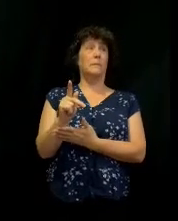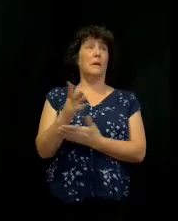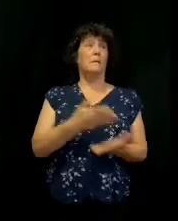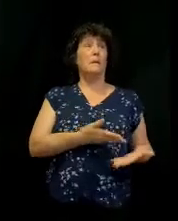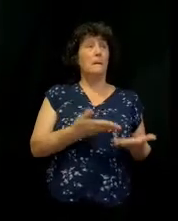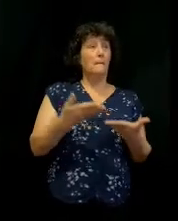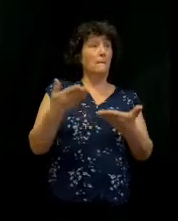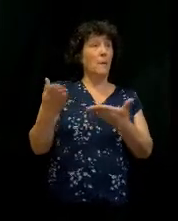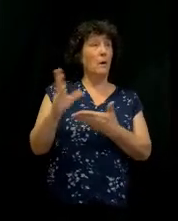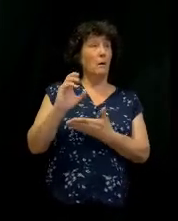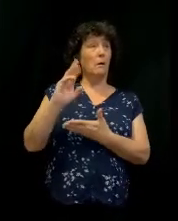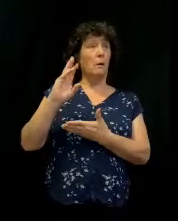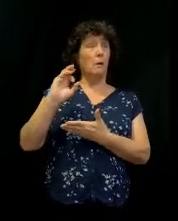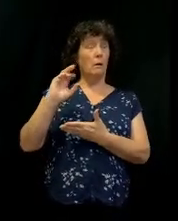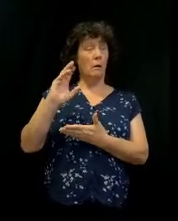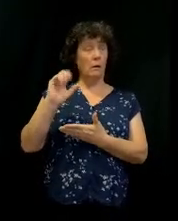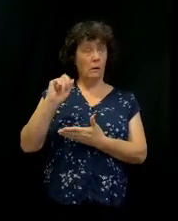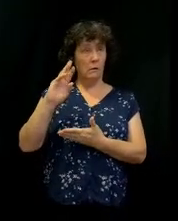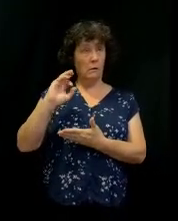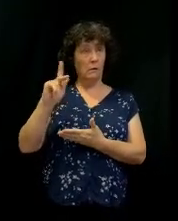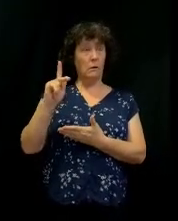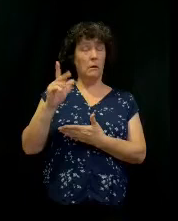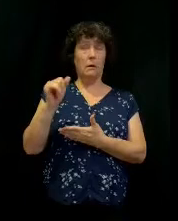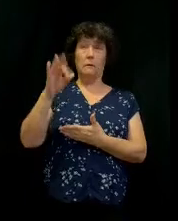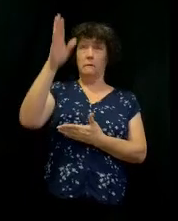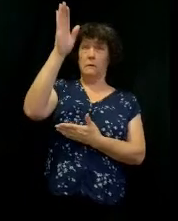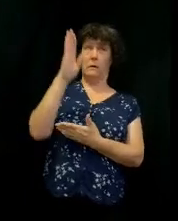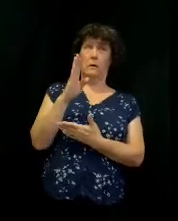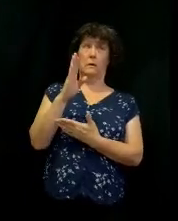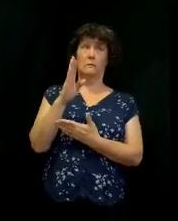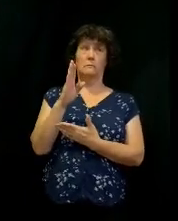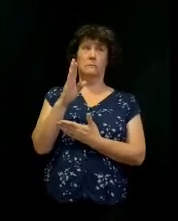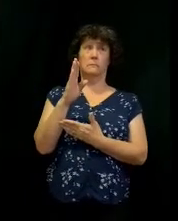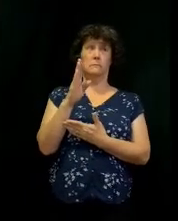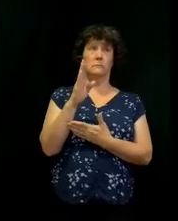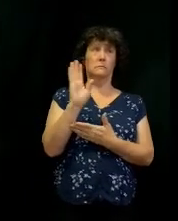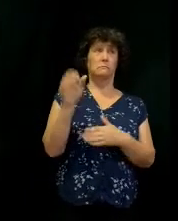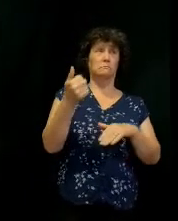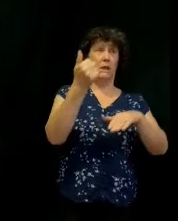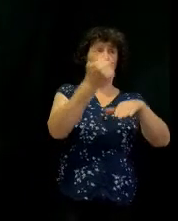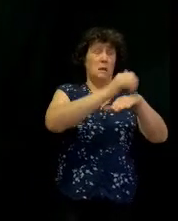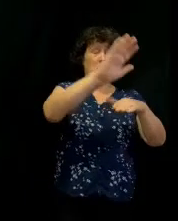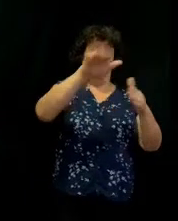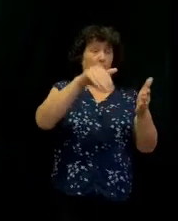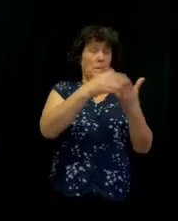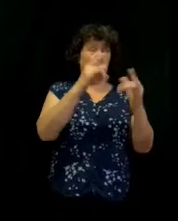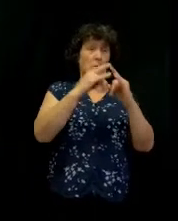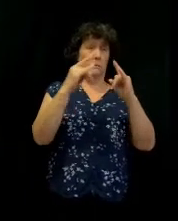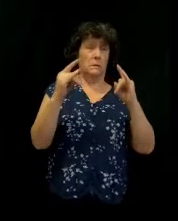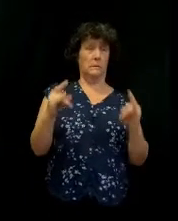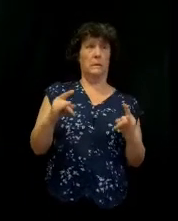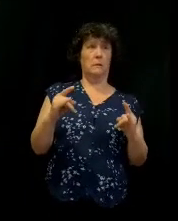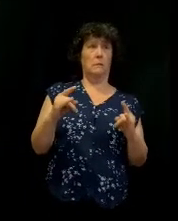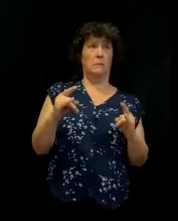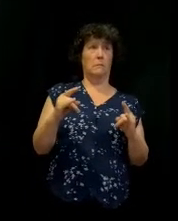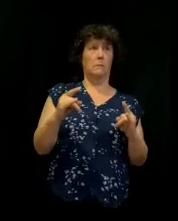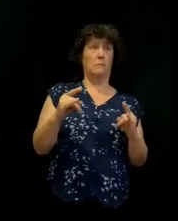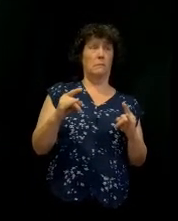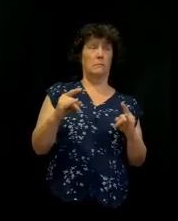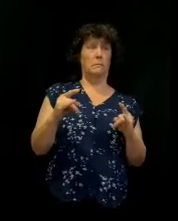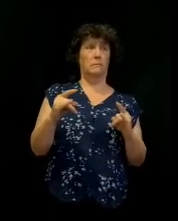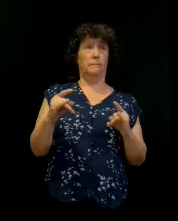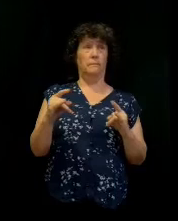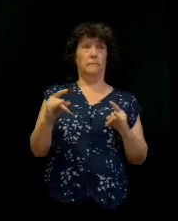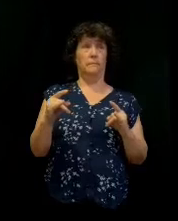brought the ark of God and set it in the midst of the tabernacle, or the